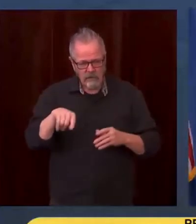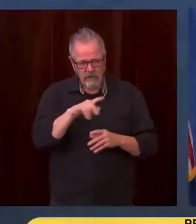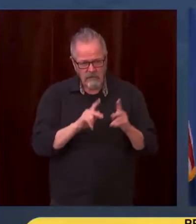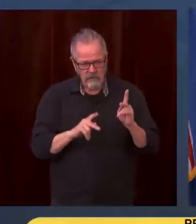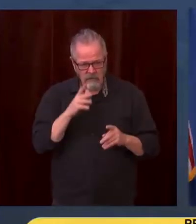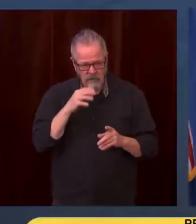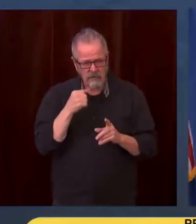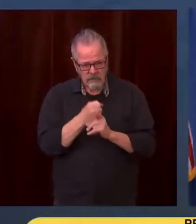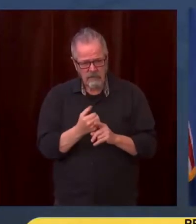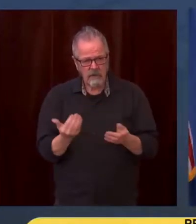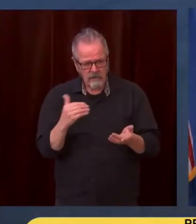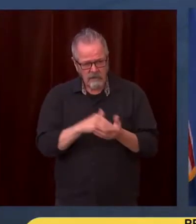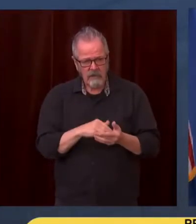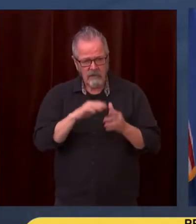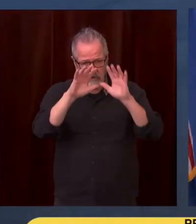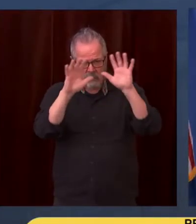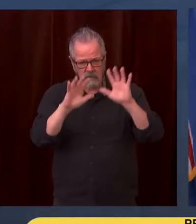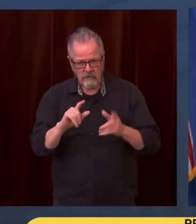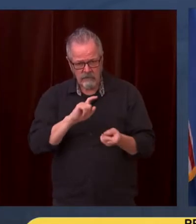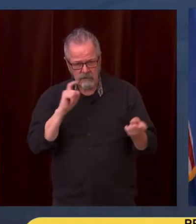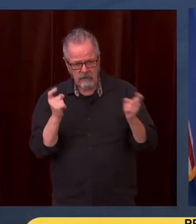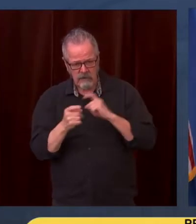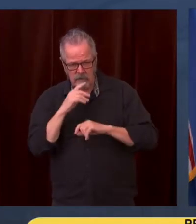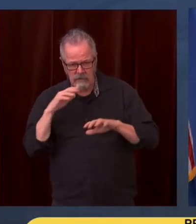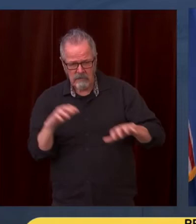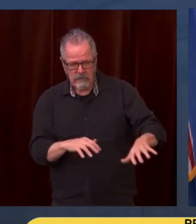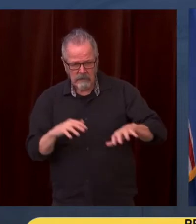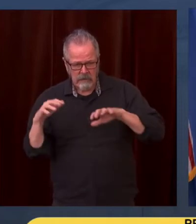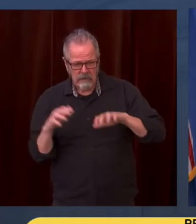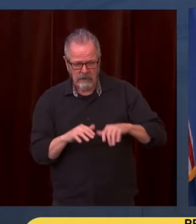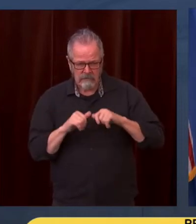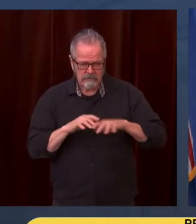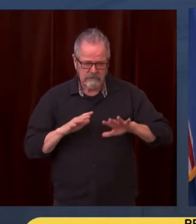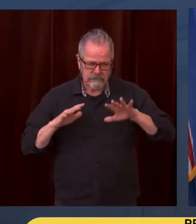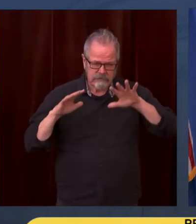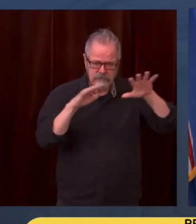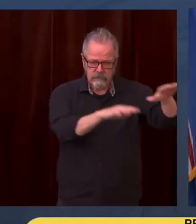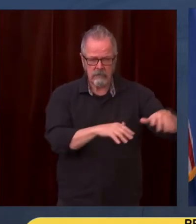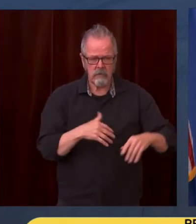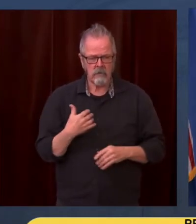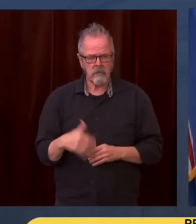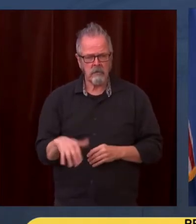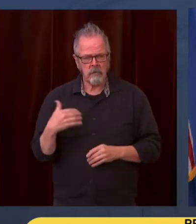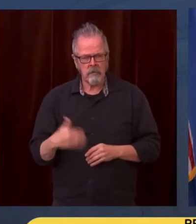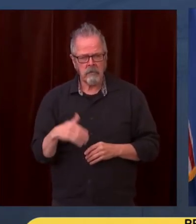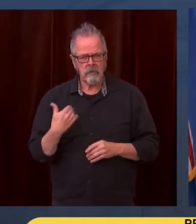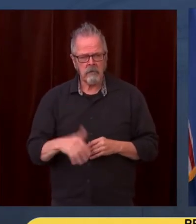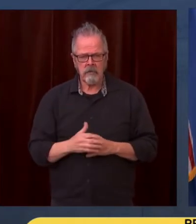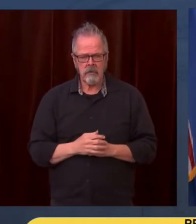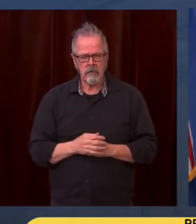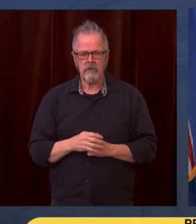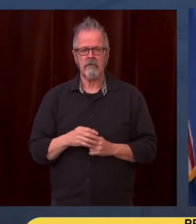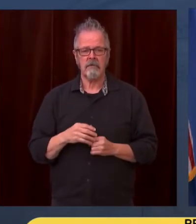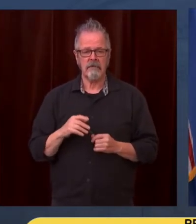We're going to have to build up our communication systems. But ultimately, we have to fight climate change at its source.